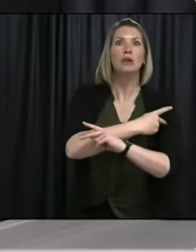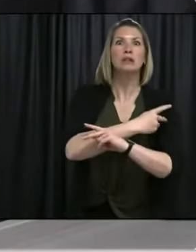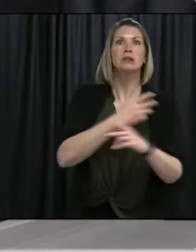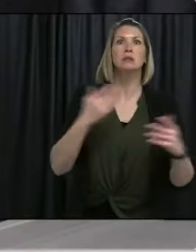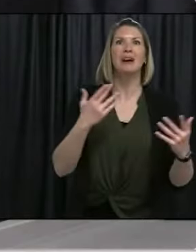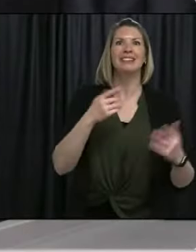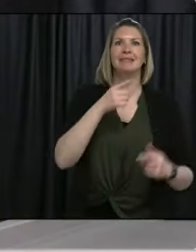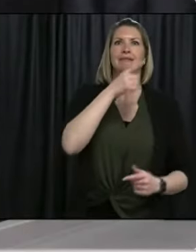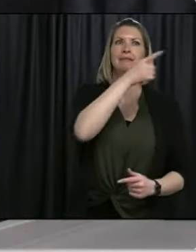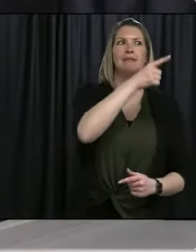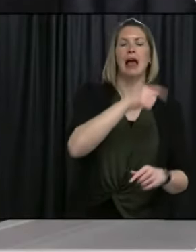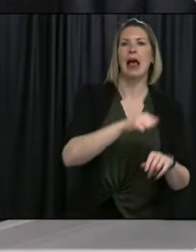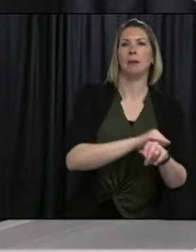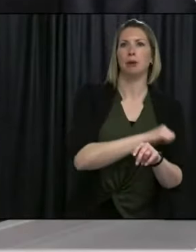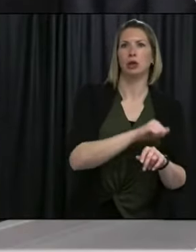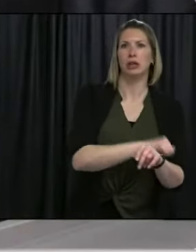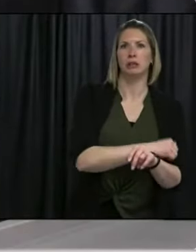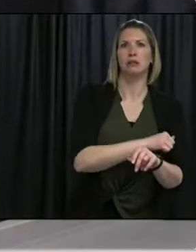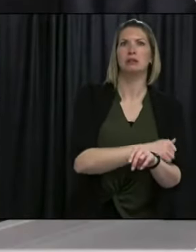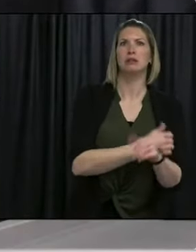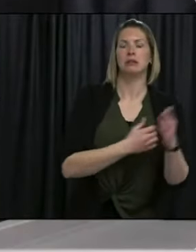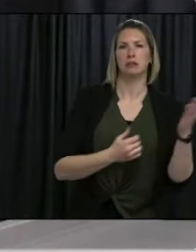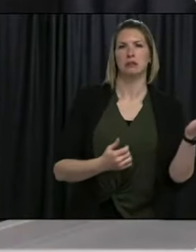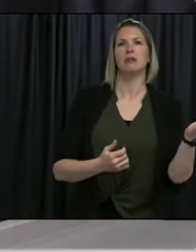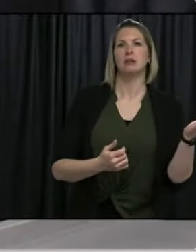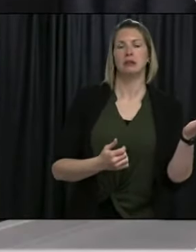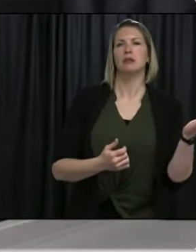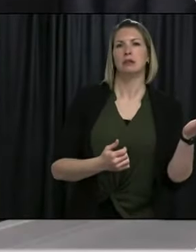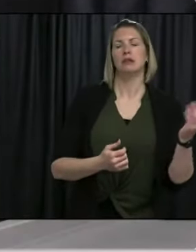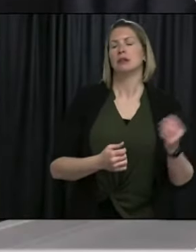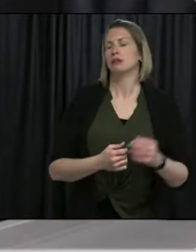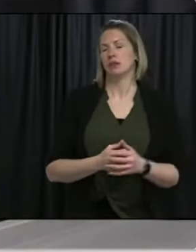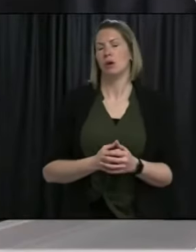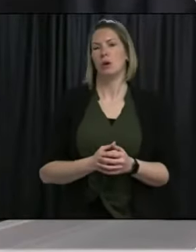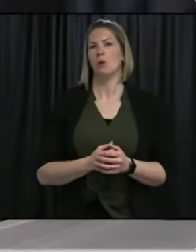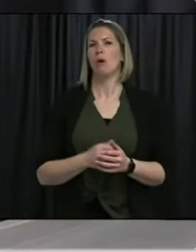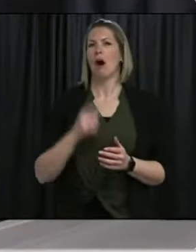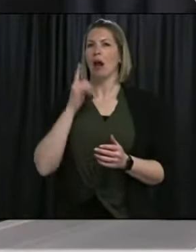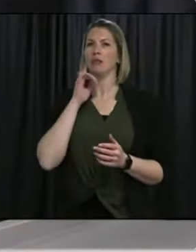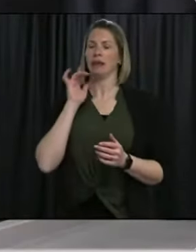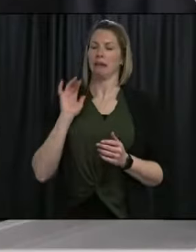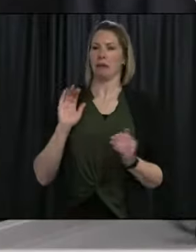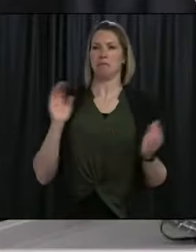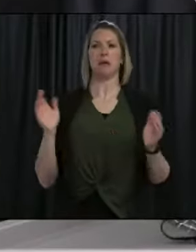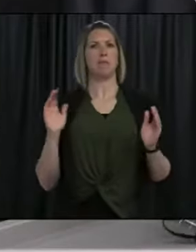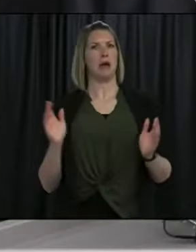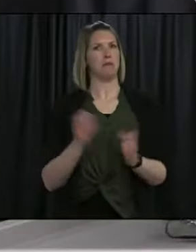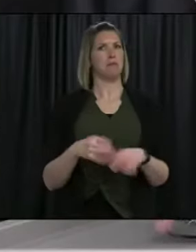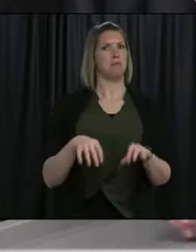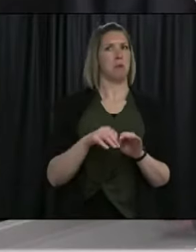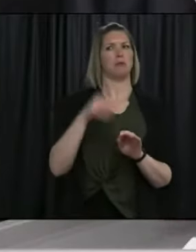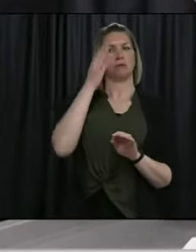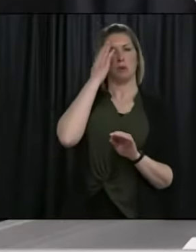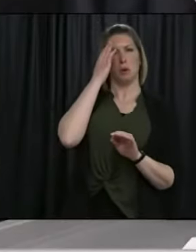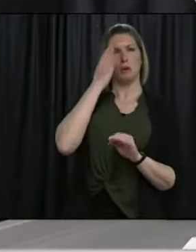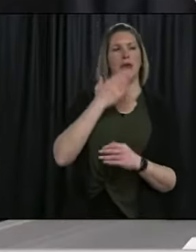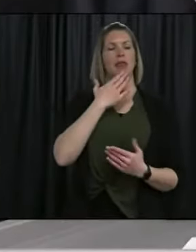in which they live. So with that, Premier, I think I'll hand it back to you for the media. Thank you.